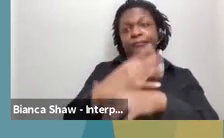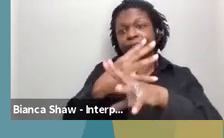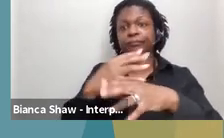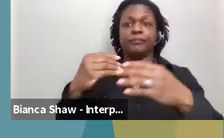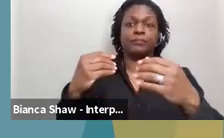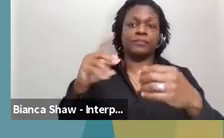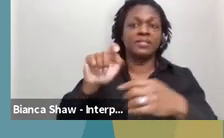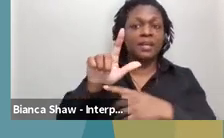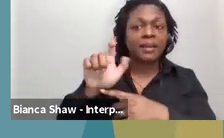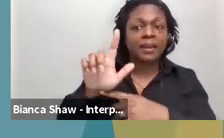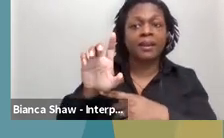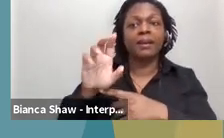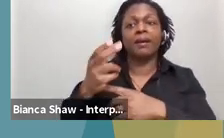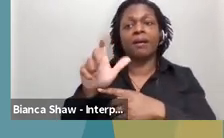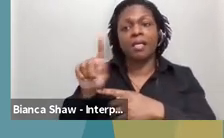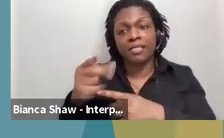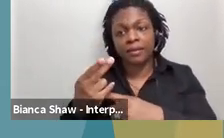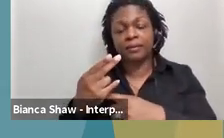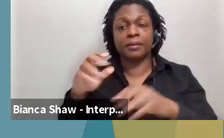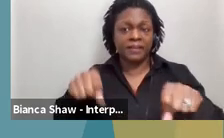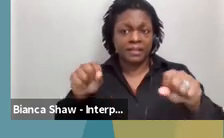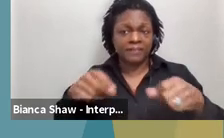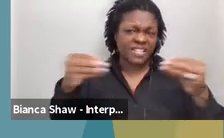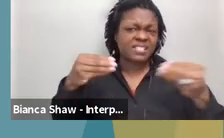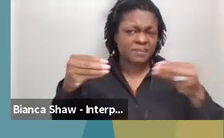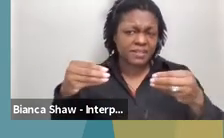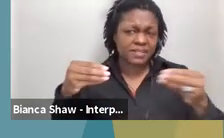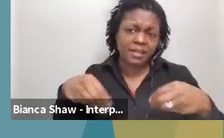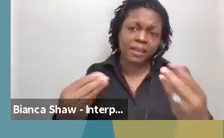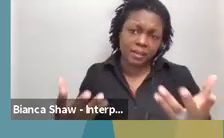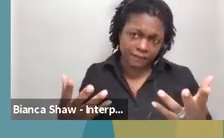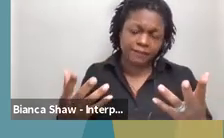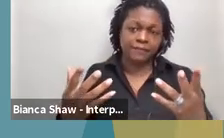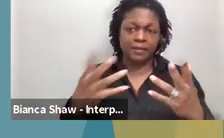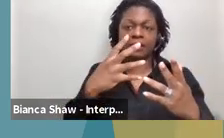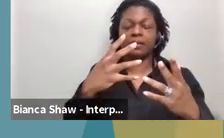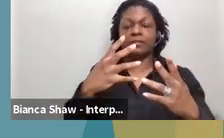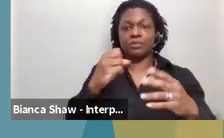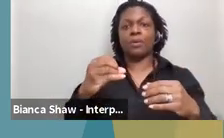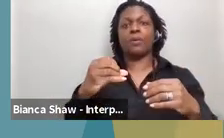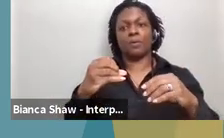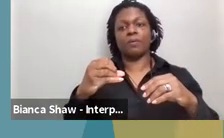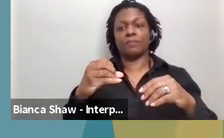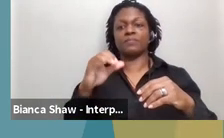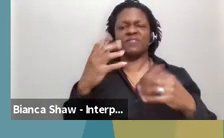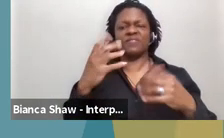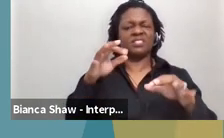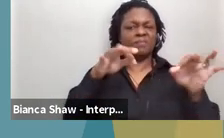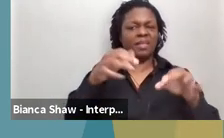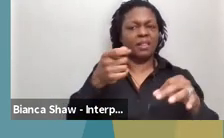our telehealth flexibilities. And then the waiver modifications that, that we shared with you guys earlier. Okay. Next slide.